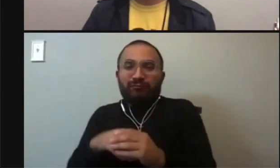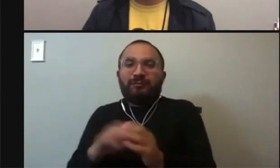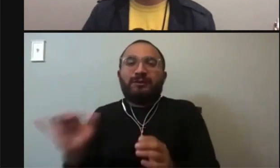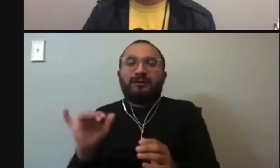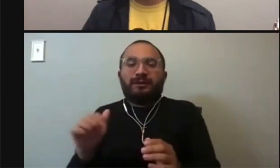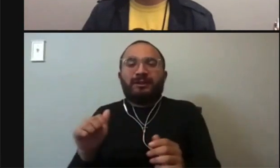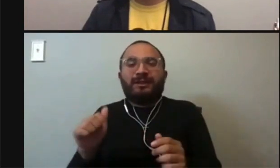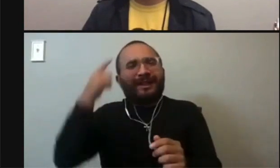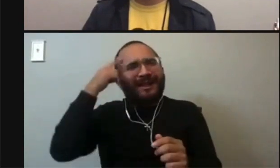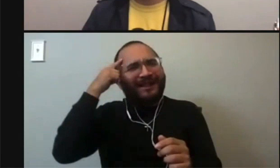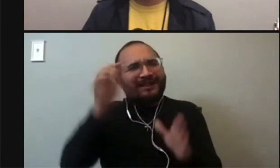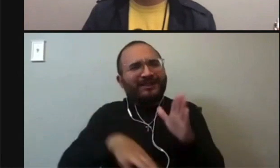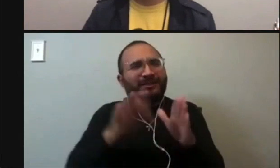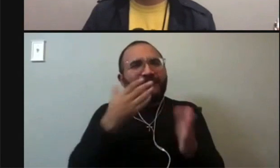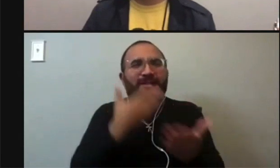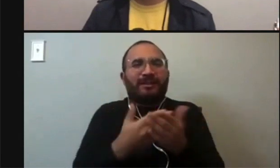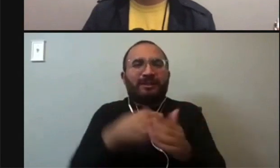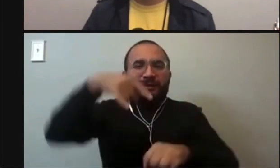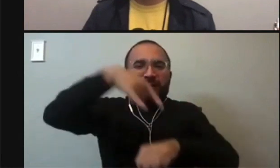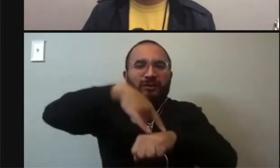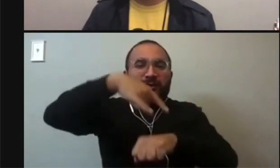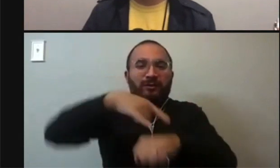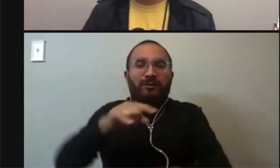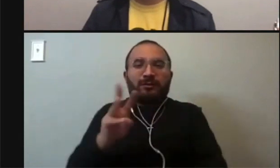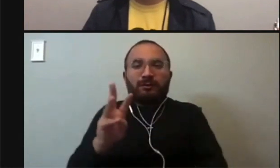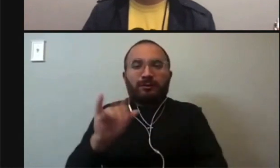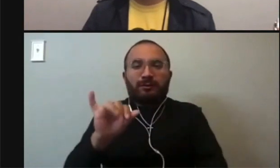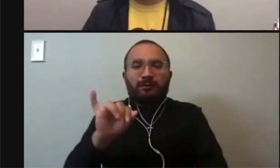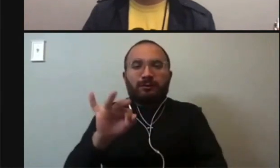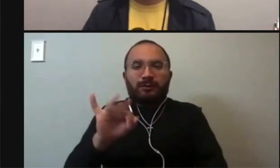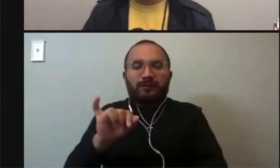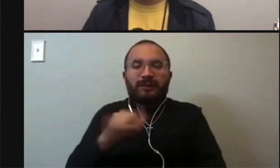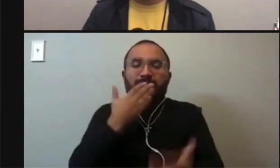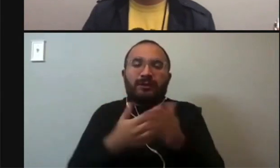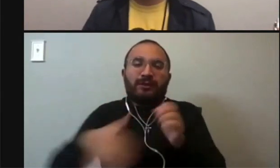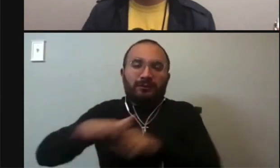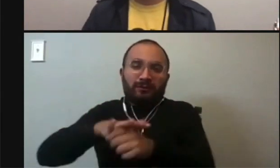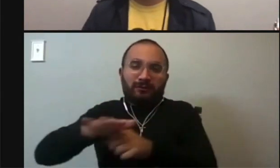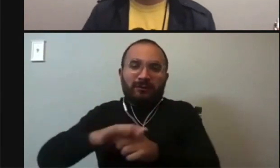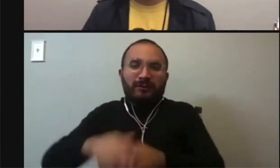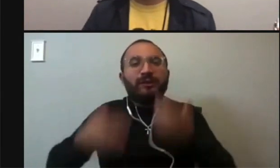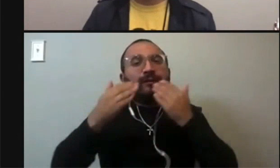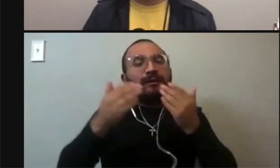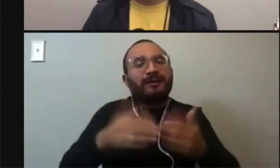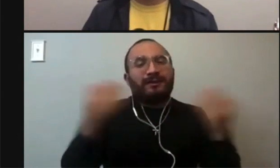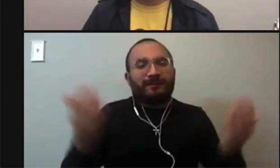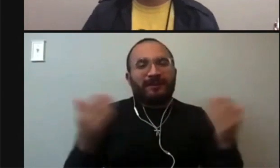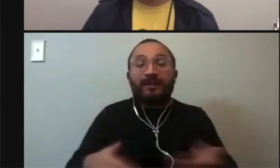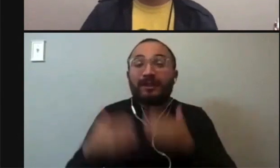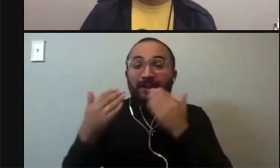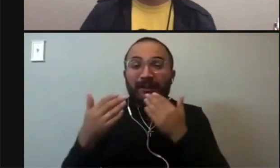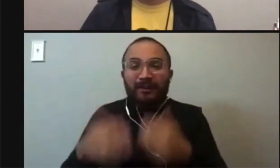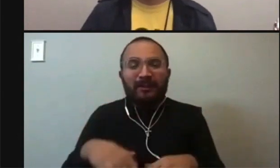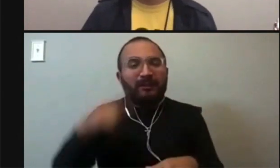trying to find, I think, good Wi-Fi and a good location. So she should be here soon. It's great to be here. Sure. Thank you so